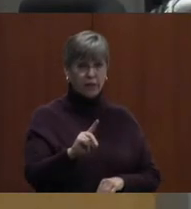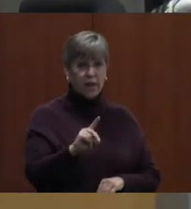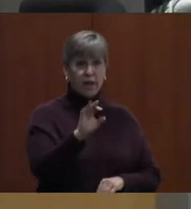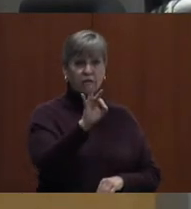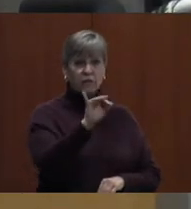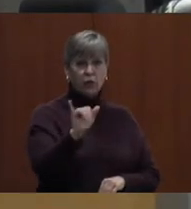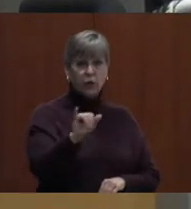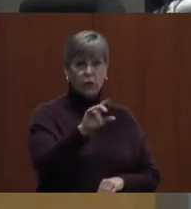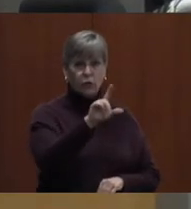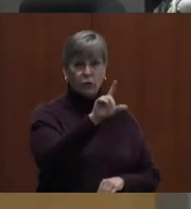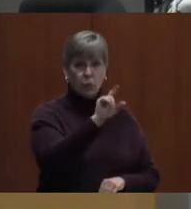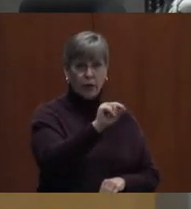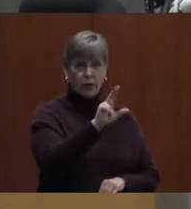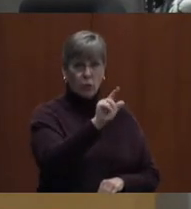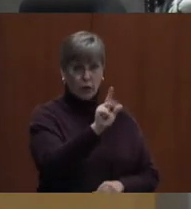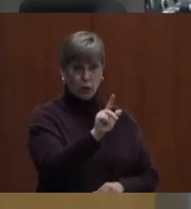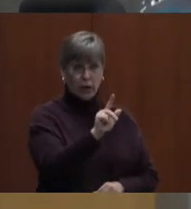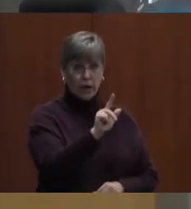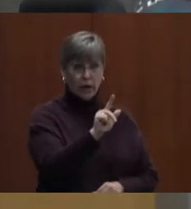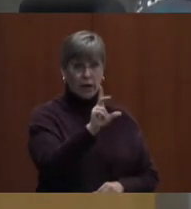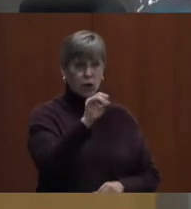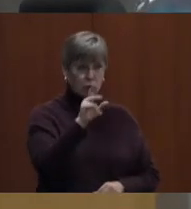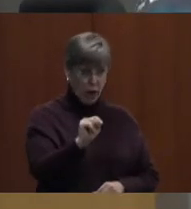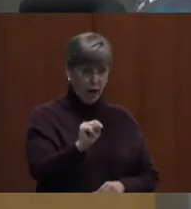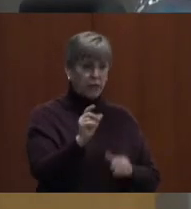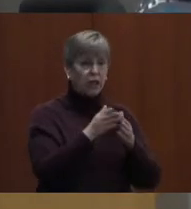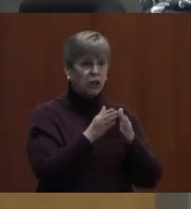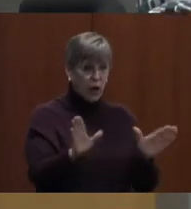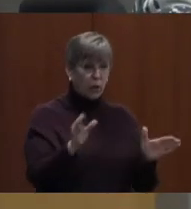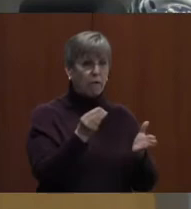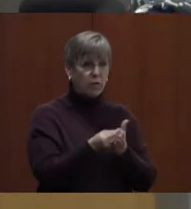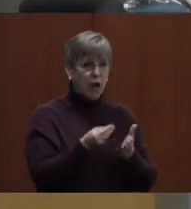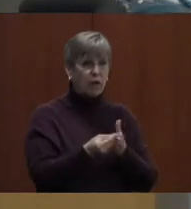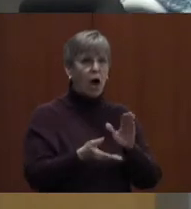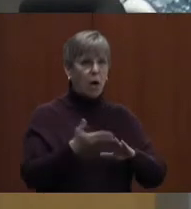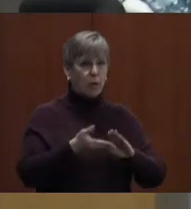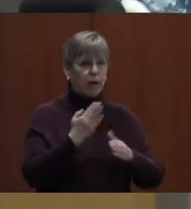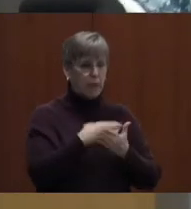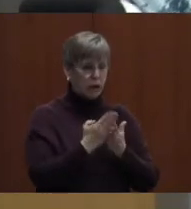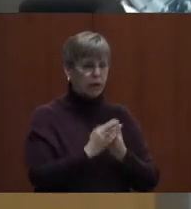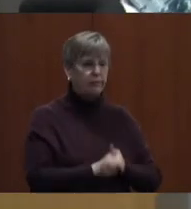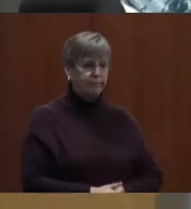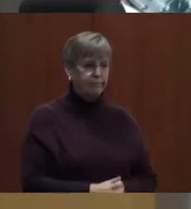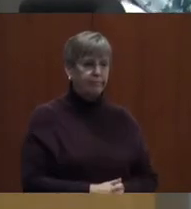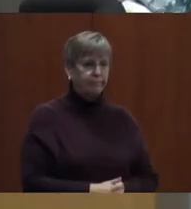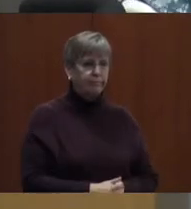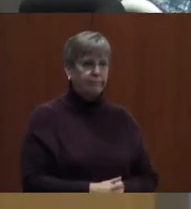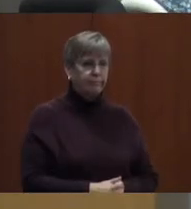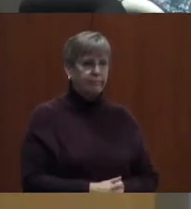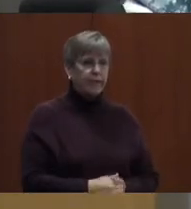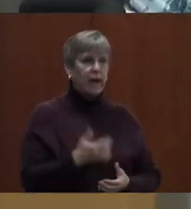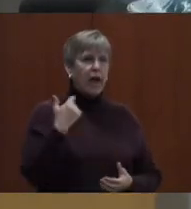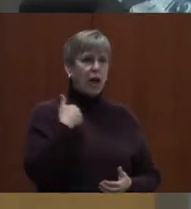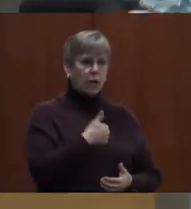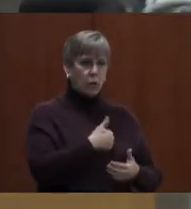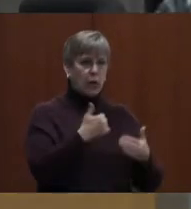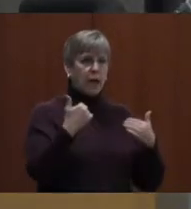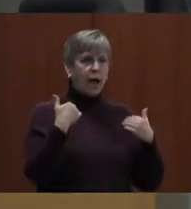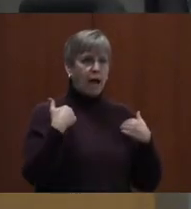2023 Draft General Fund Operating Budget. And we have